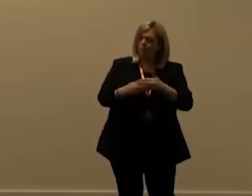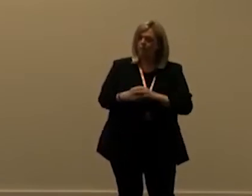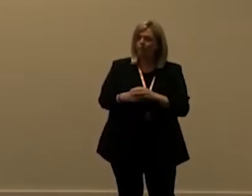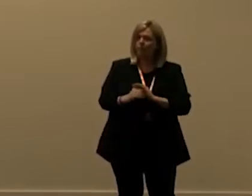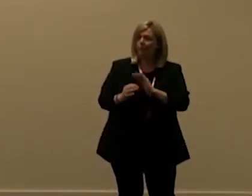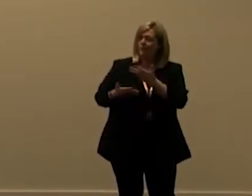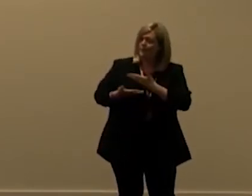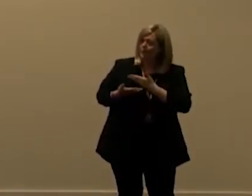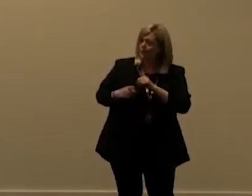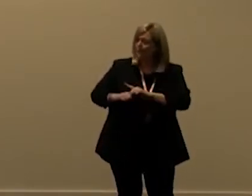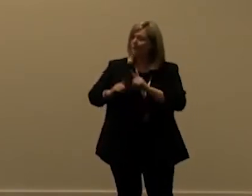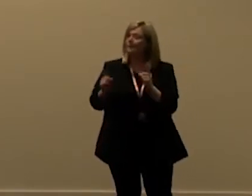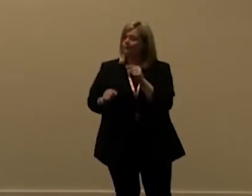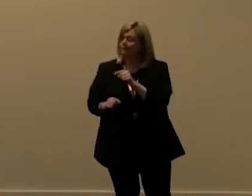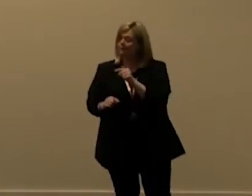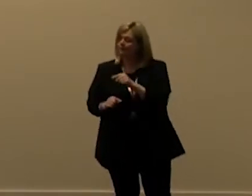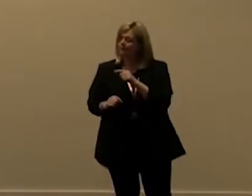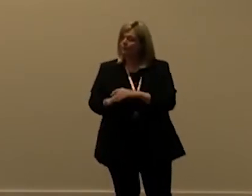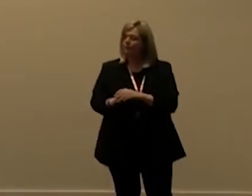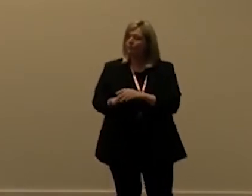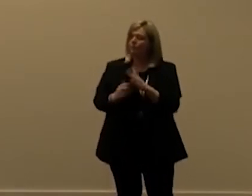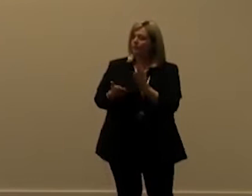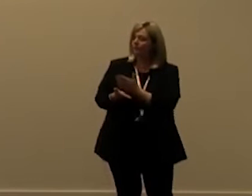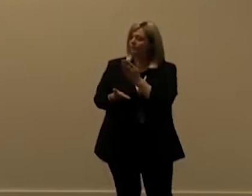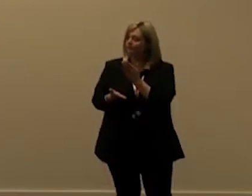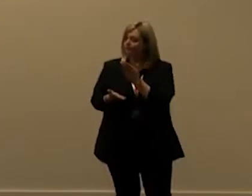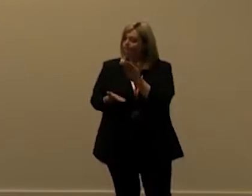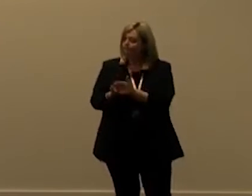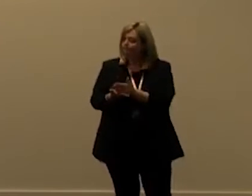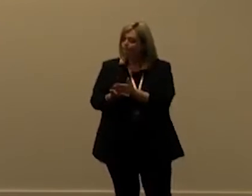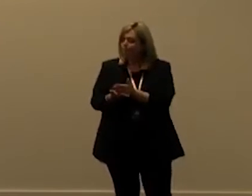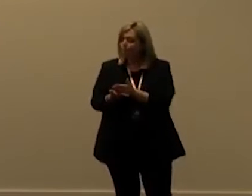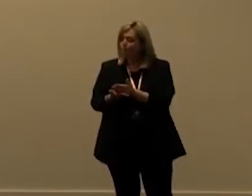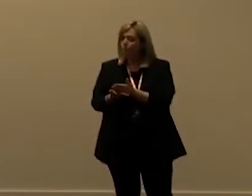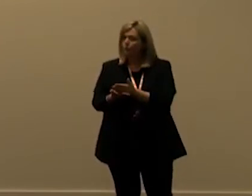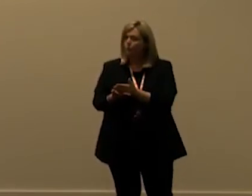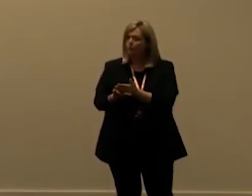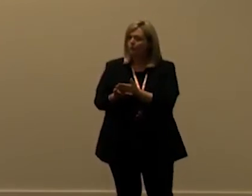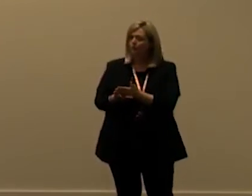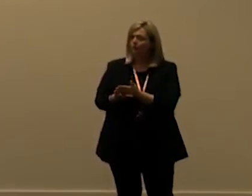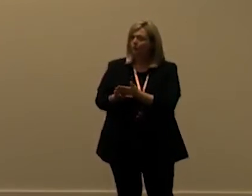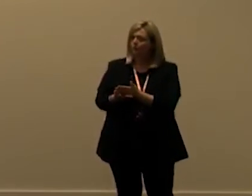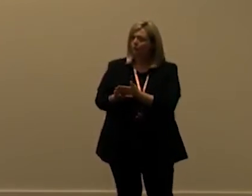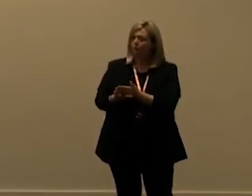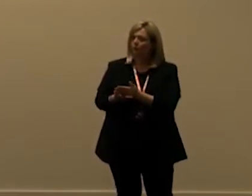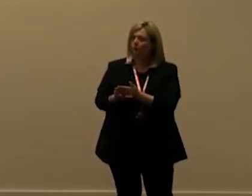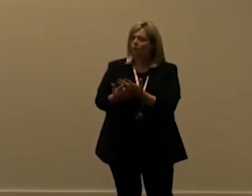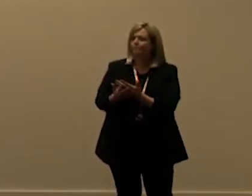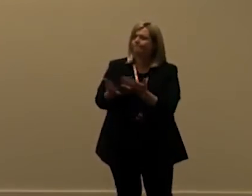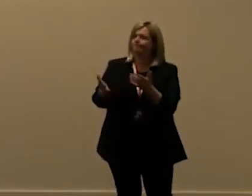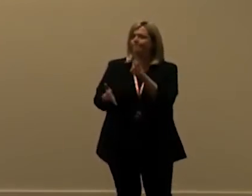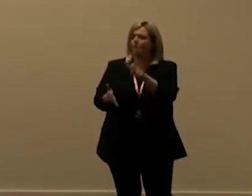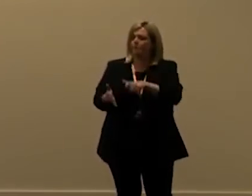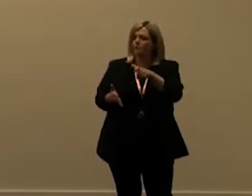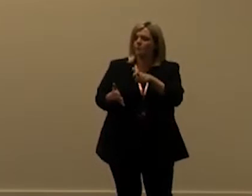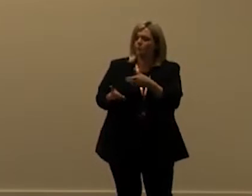entitlements on the other hand they're they're there to make sure that the the the large customers that are paying a lot of money